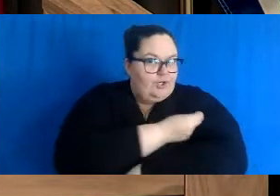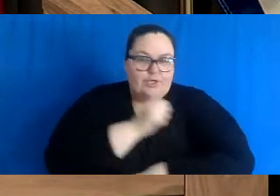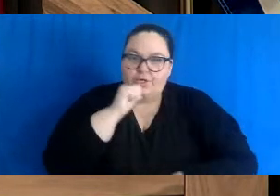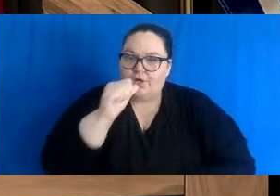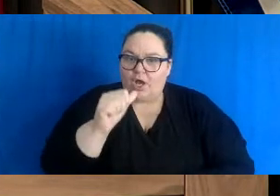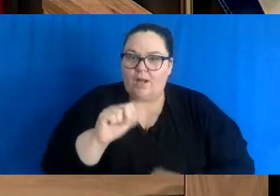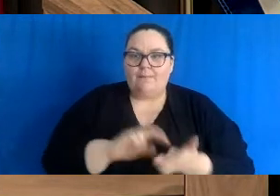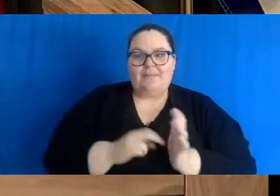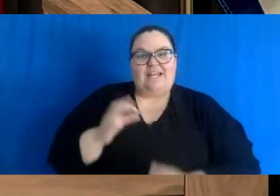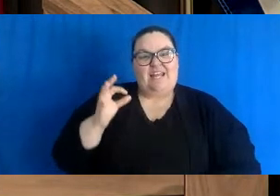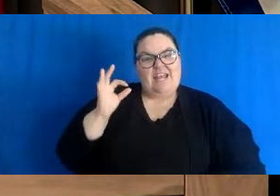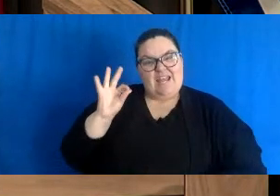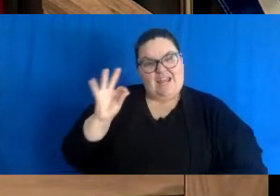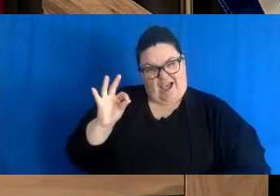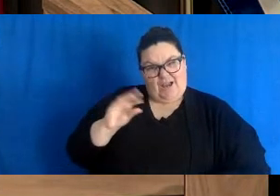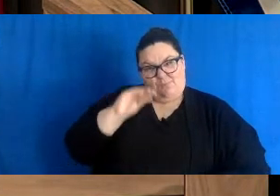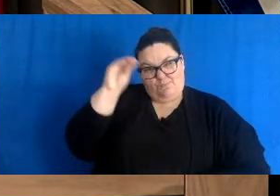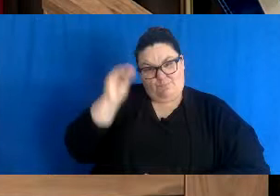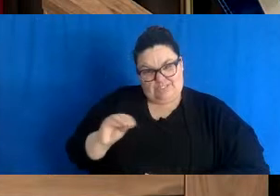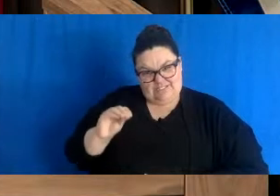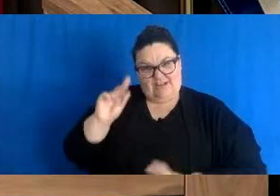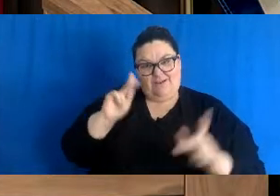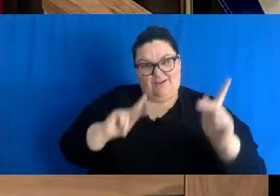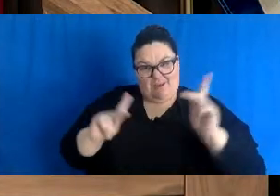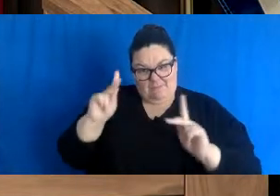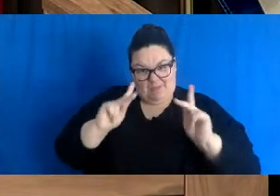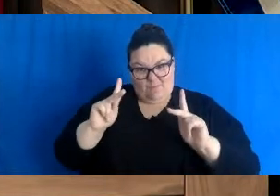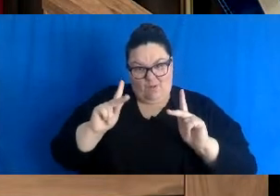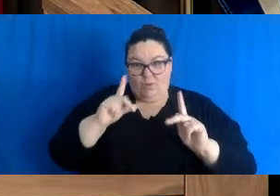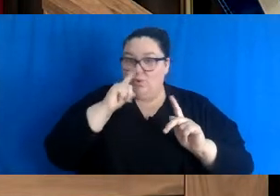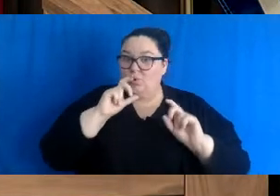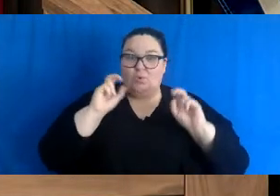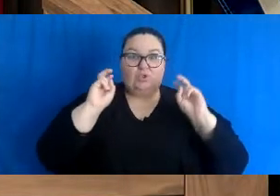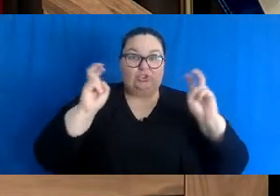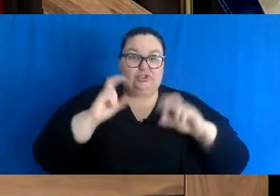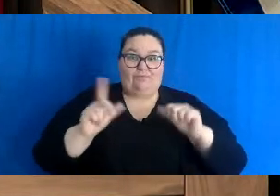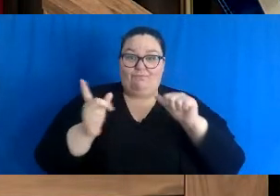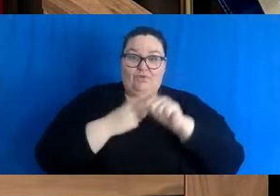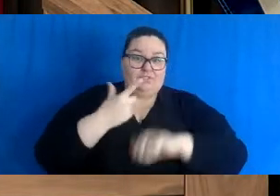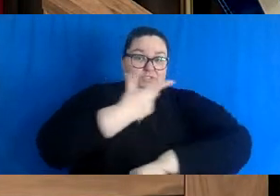9% of the population accounts for 70% of the hospitalizations.